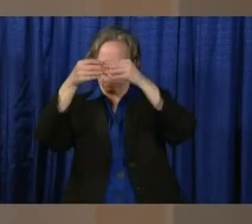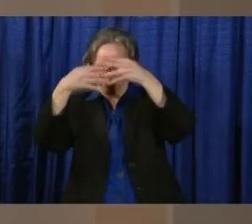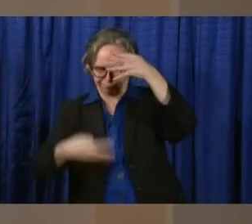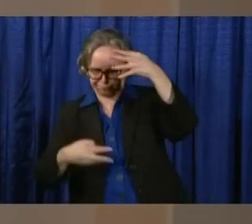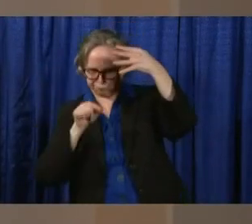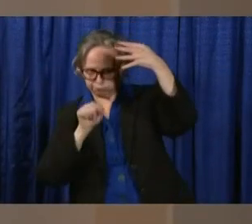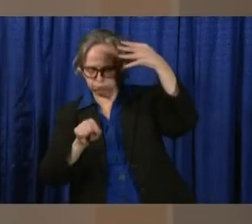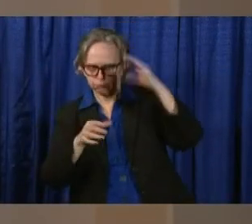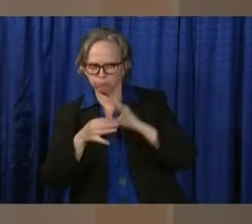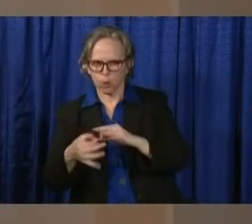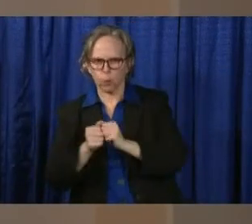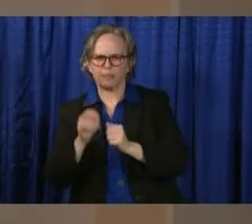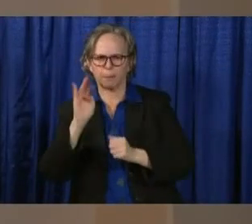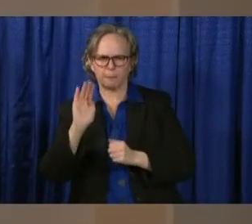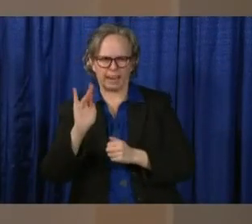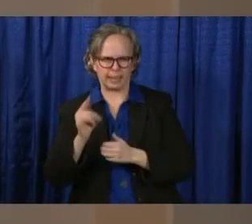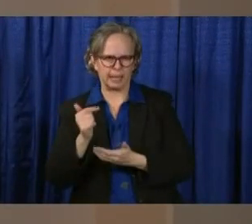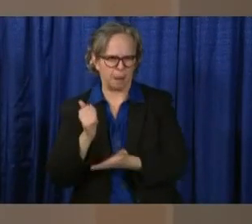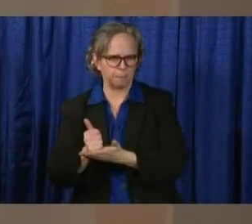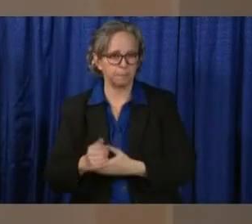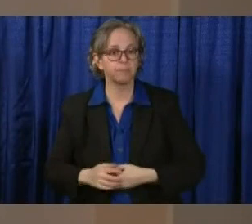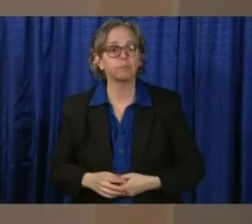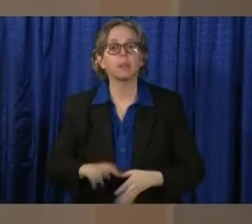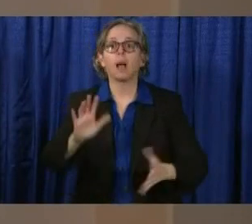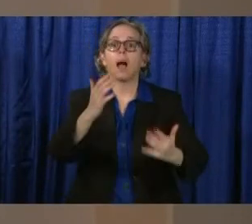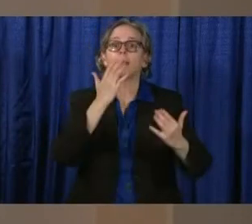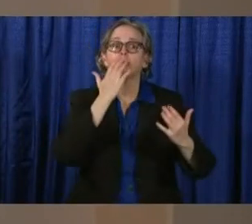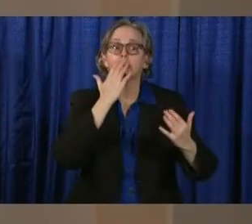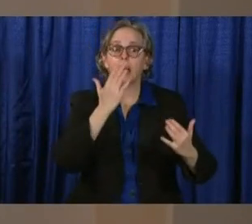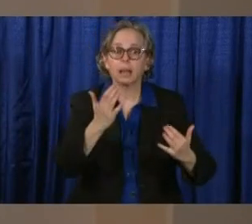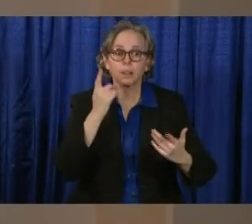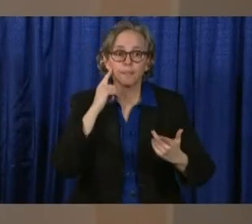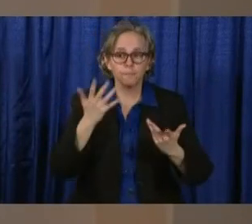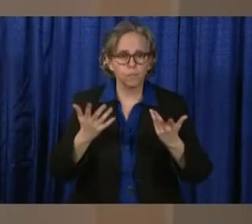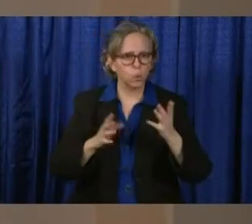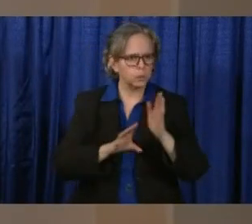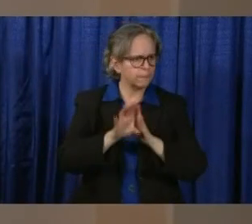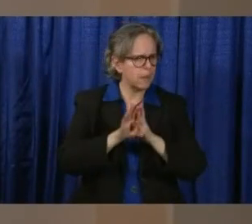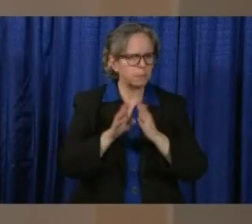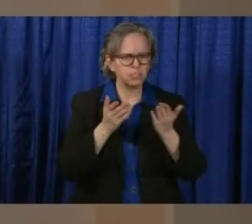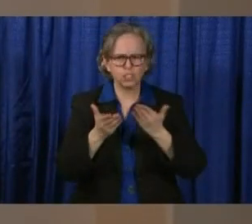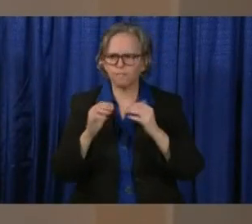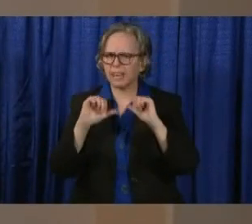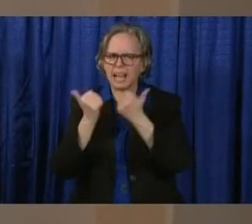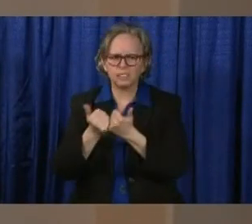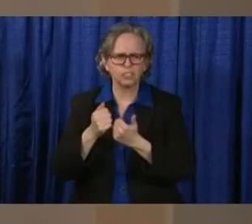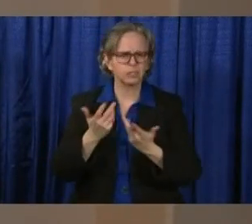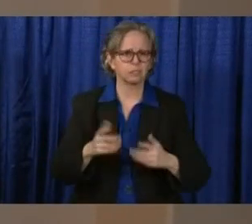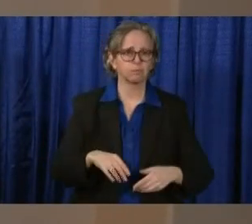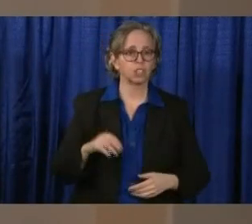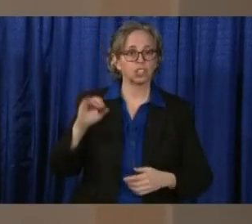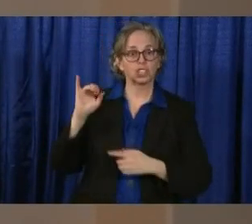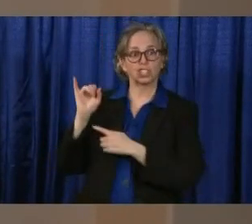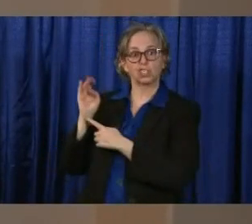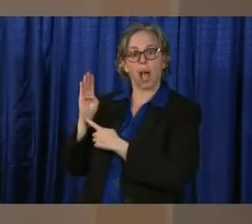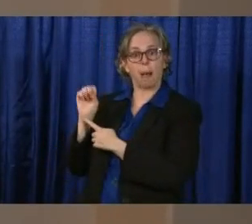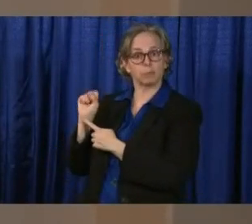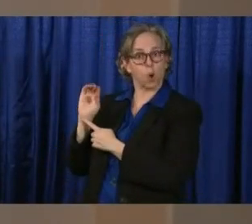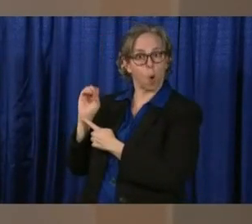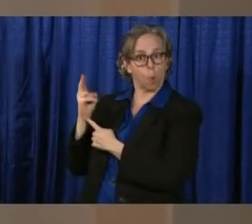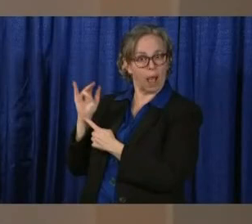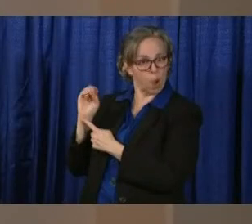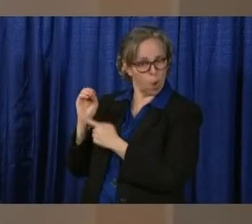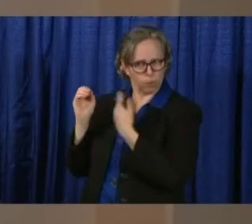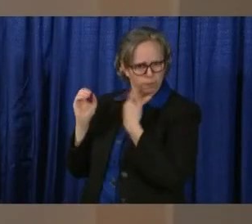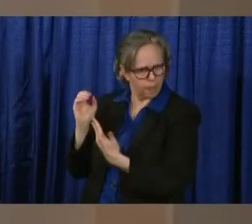really want to thank Development Services Agency and Jobs Ohio and our Ohio financial institutions for the way